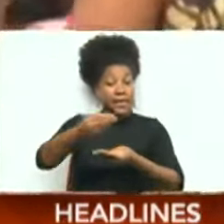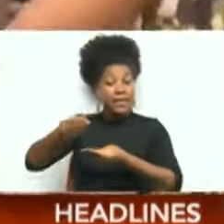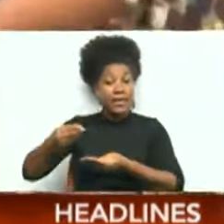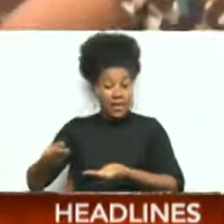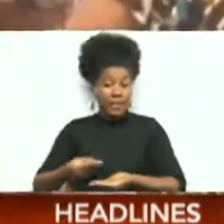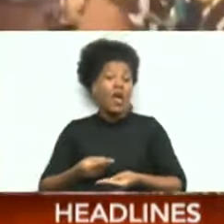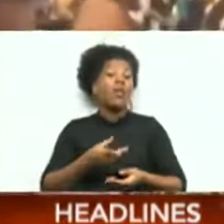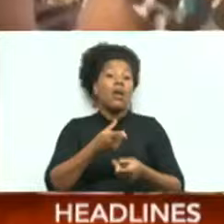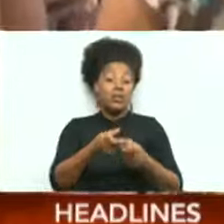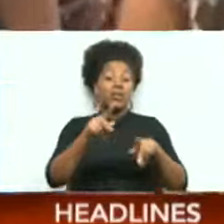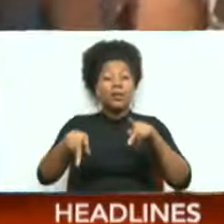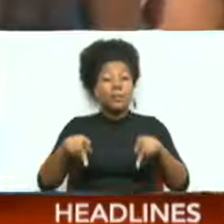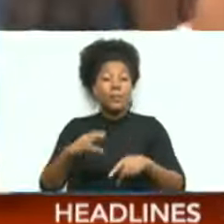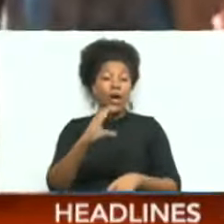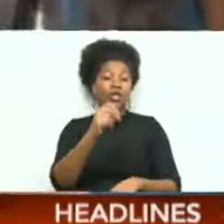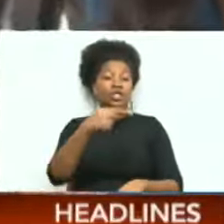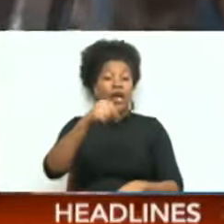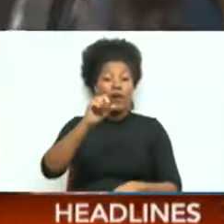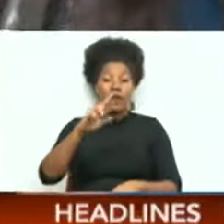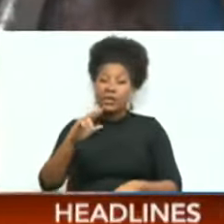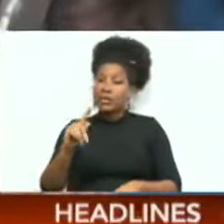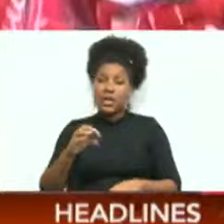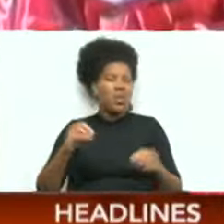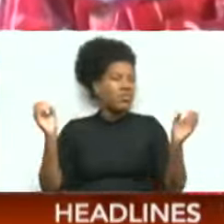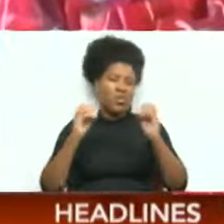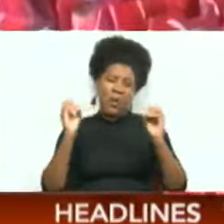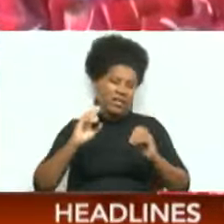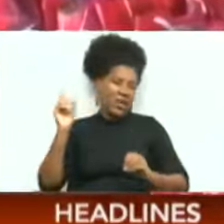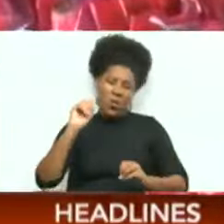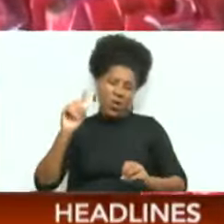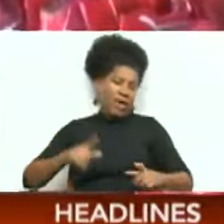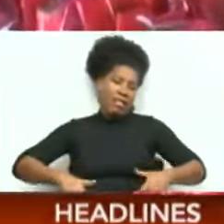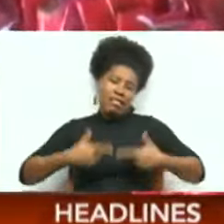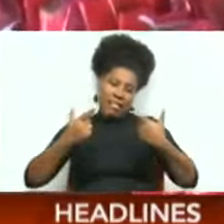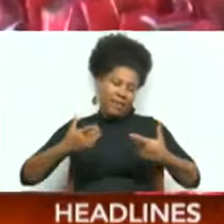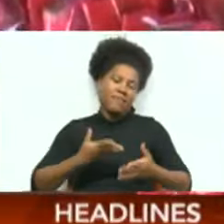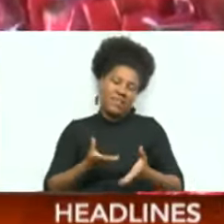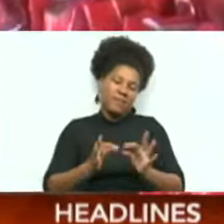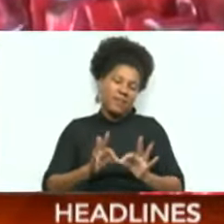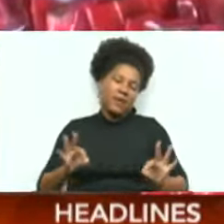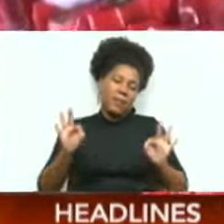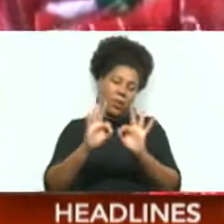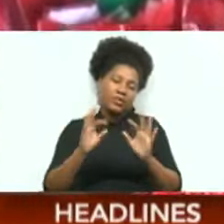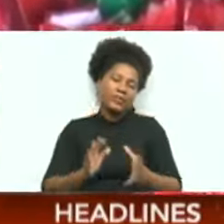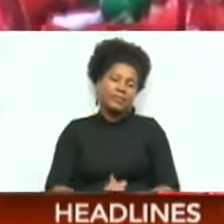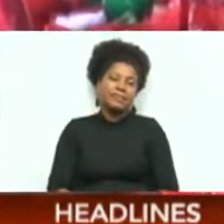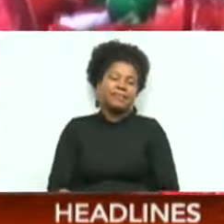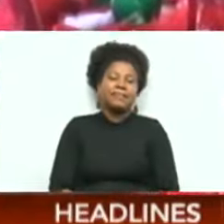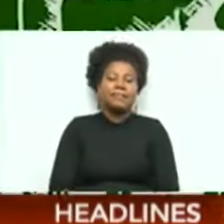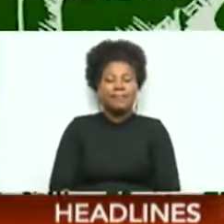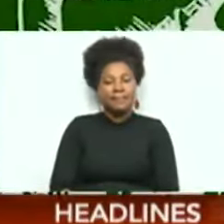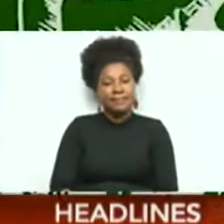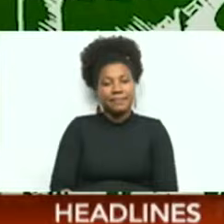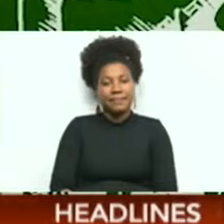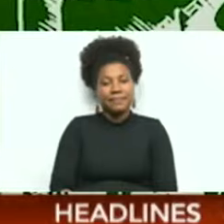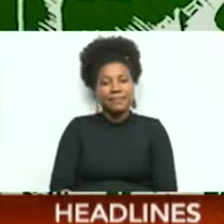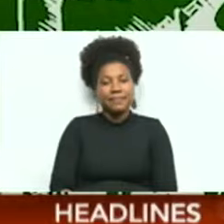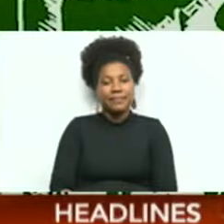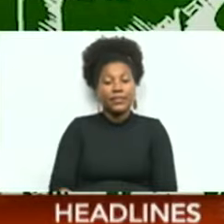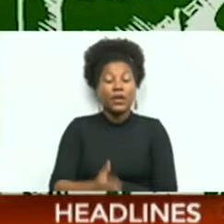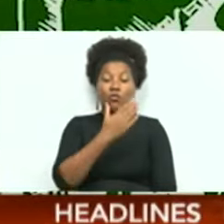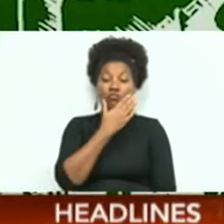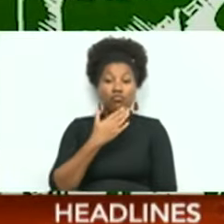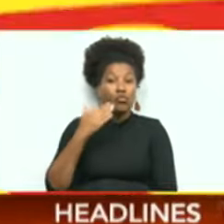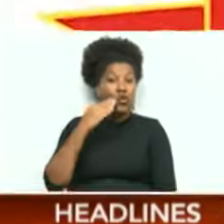feature of Ramadan, no matter where you're based. Therese Polo, CNC3 News. Ramadan